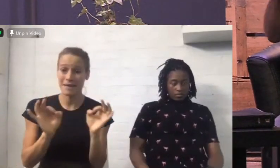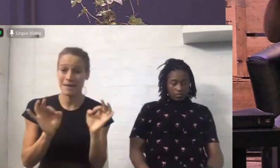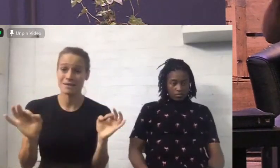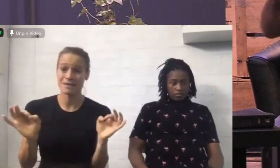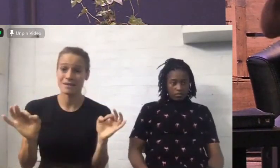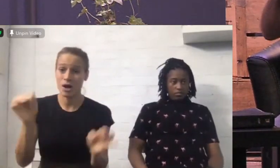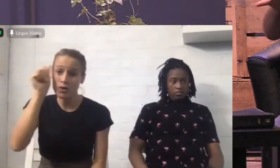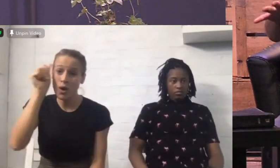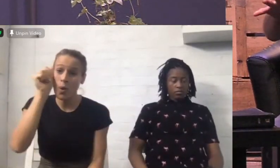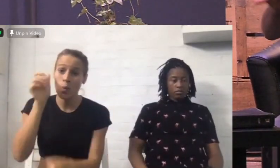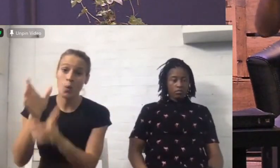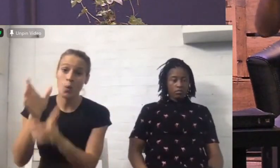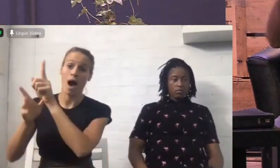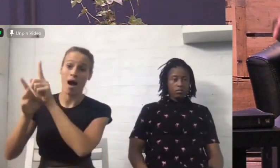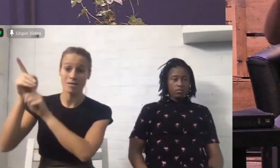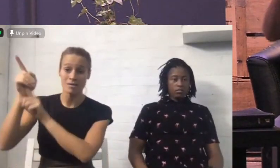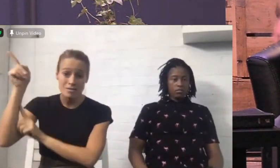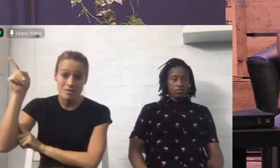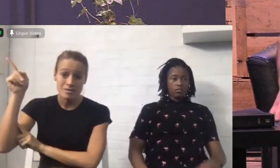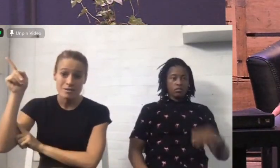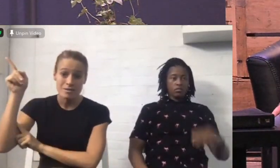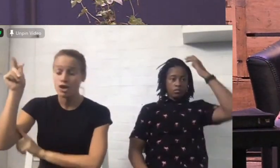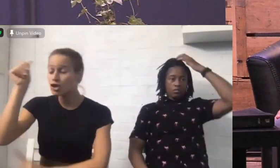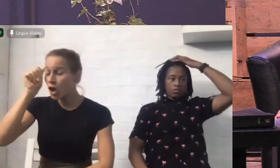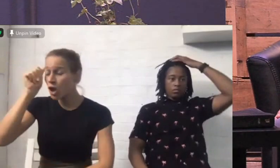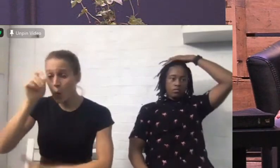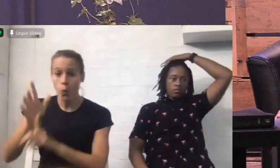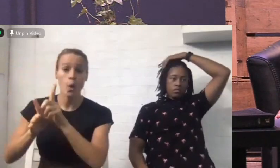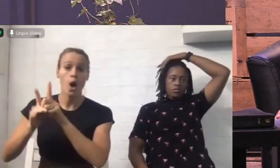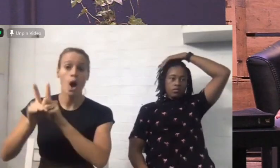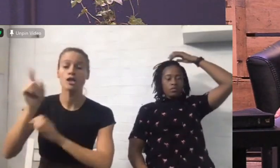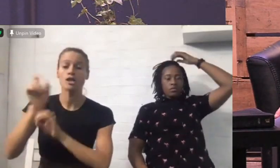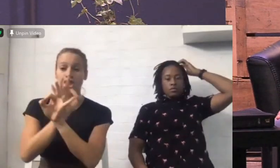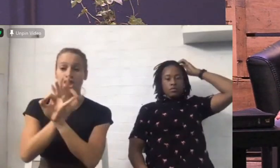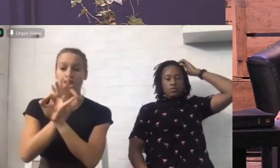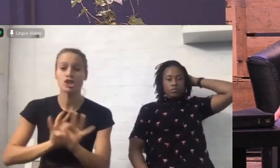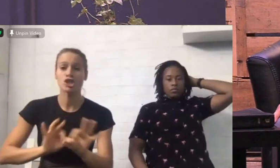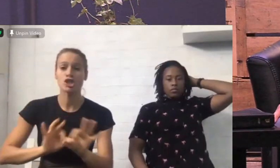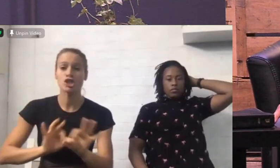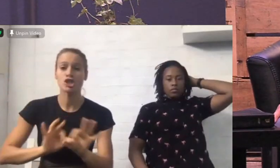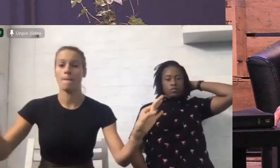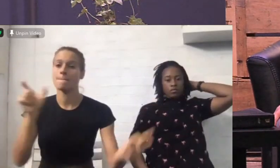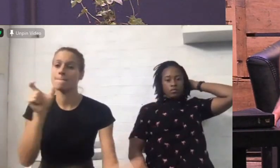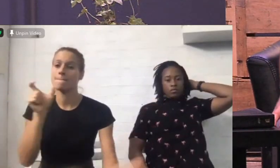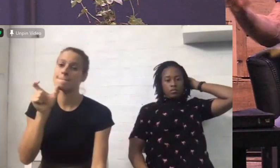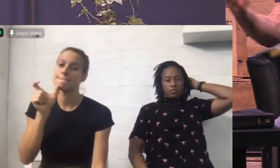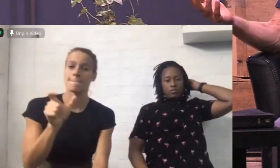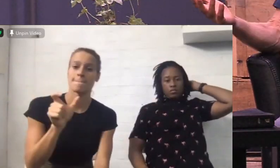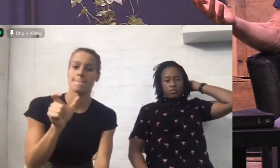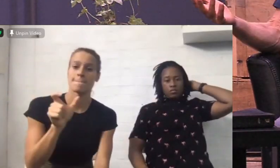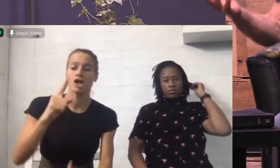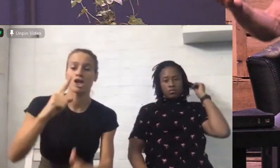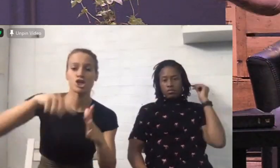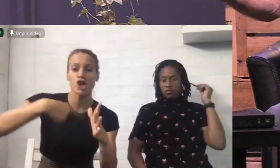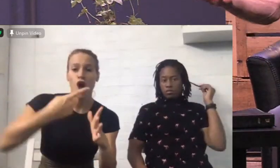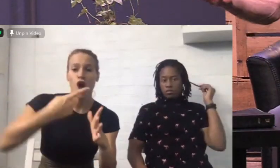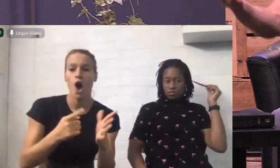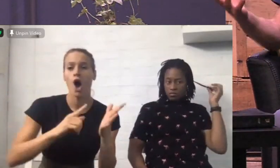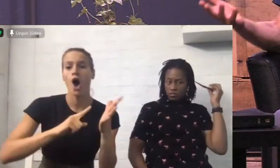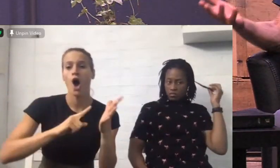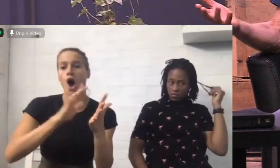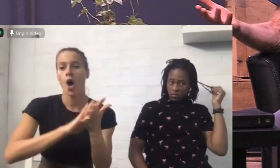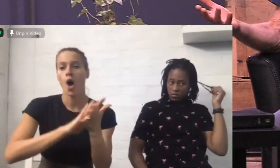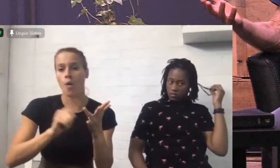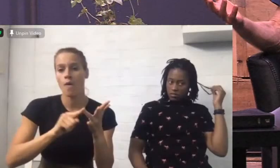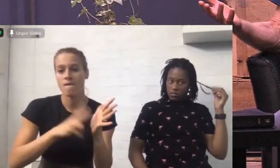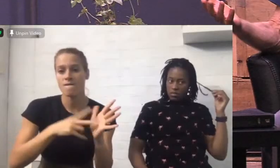I am shalom Jehovah shalom is the word over you today so I want you wherever you are whether you're in the room